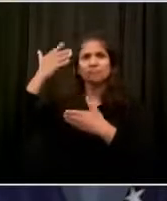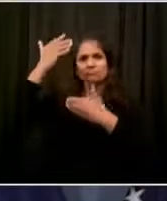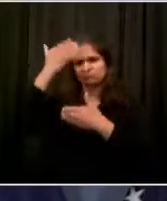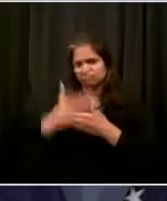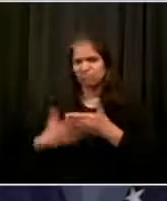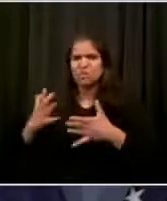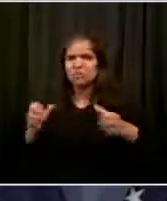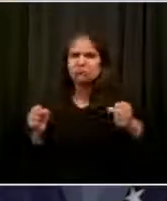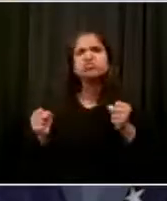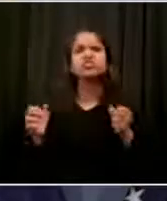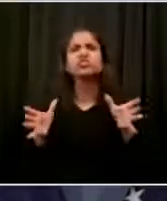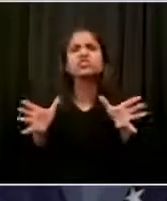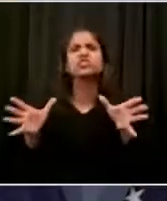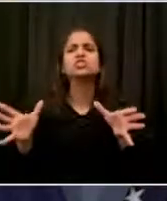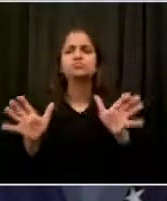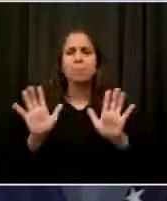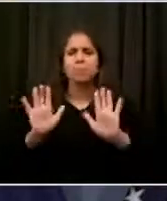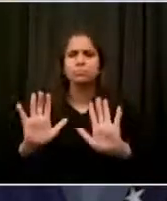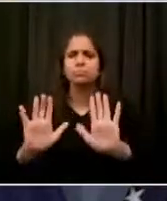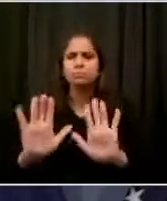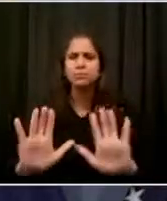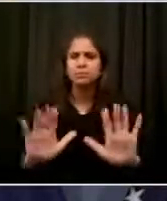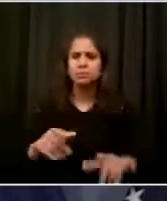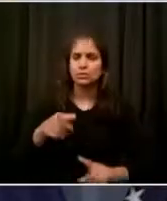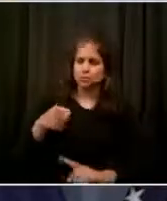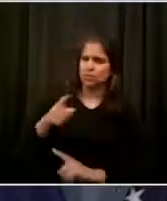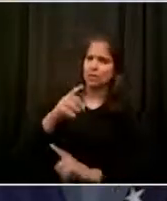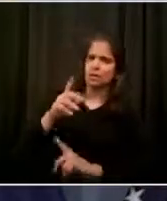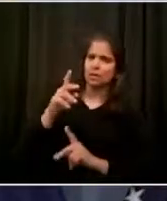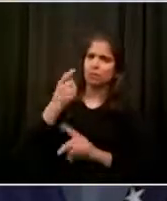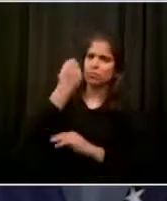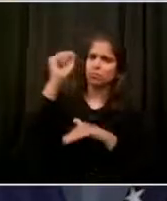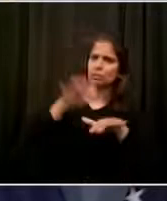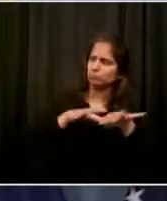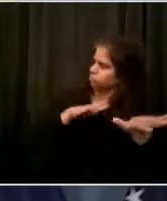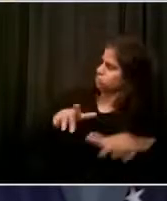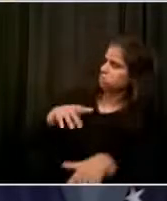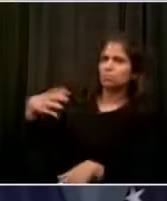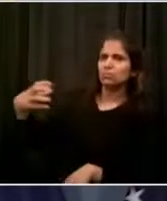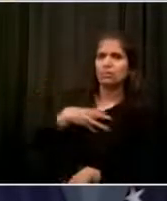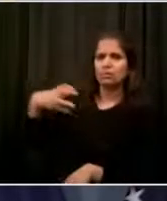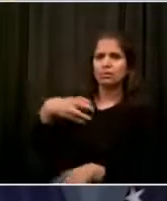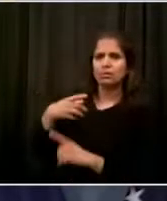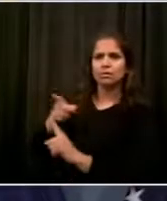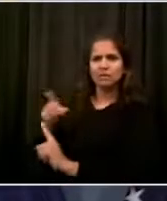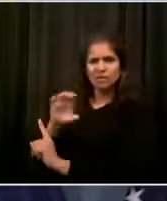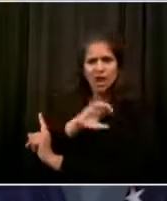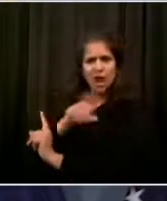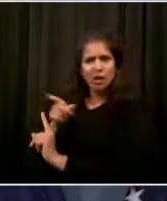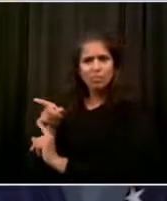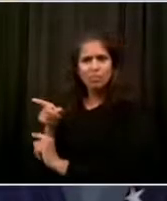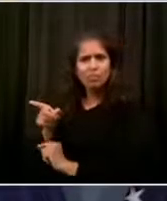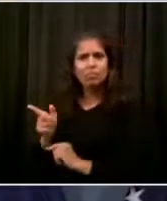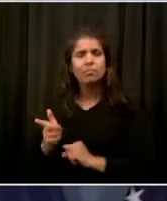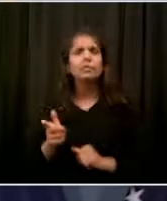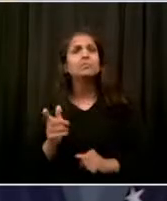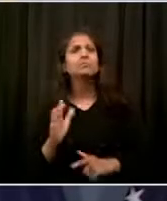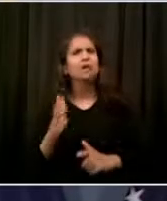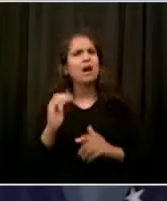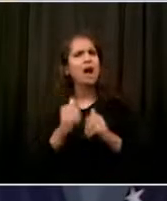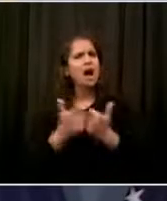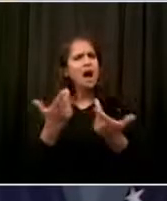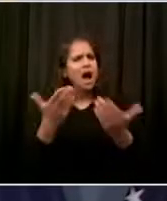otherwise assure them they should continue to work for you? And, yeah, if we could start with that and then I'll ask my follow up. Shant,